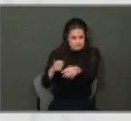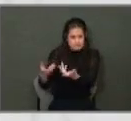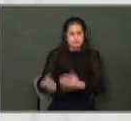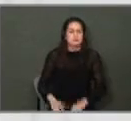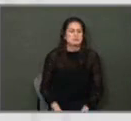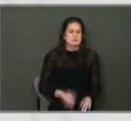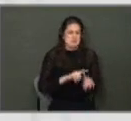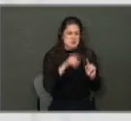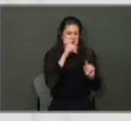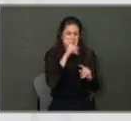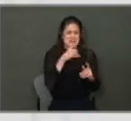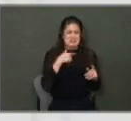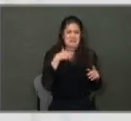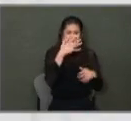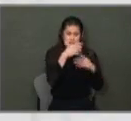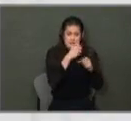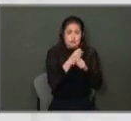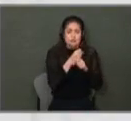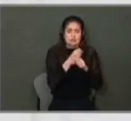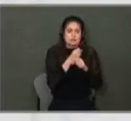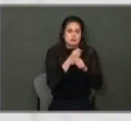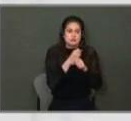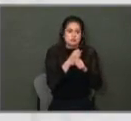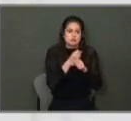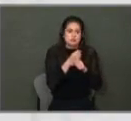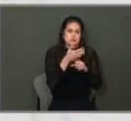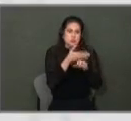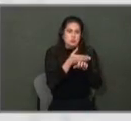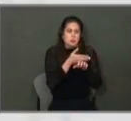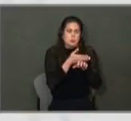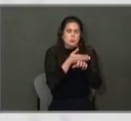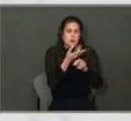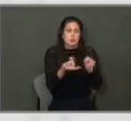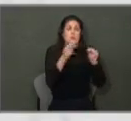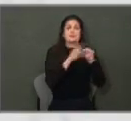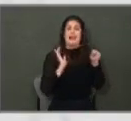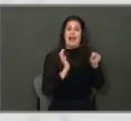the idea is over five years to increase our local spending.